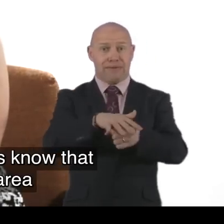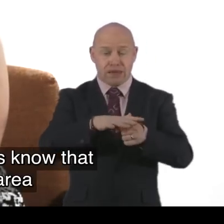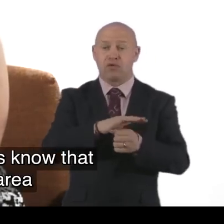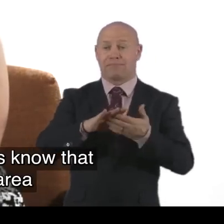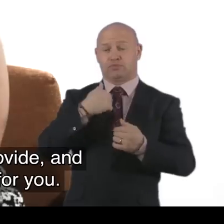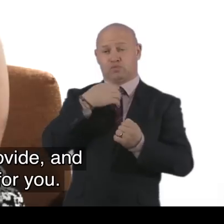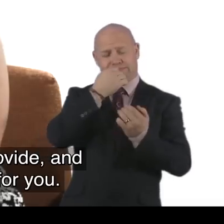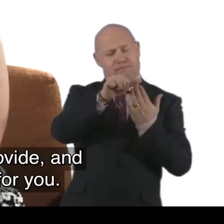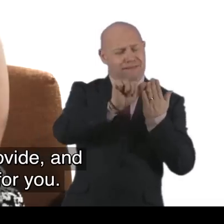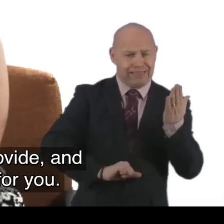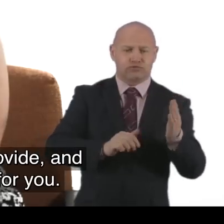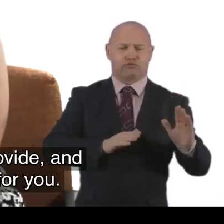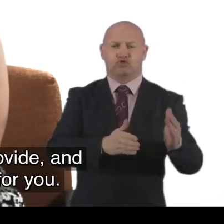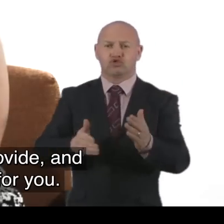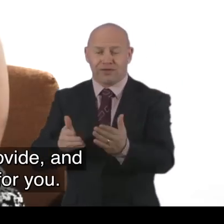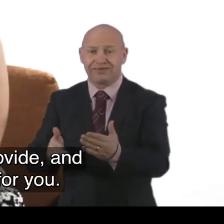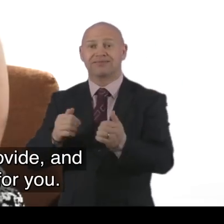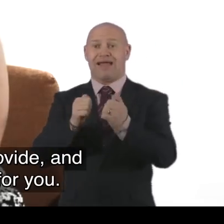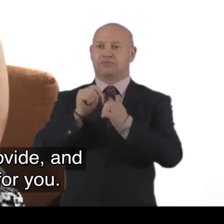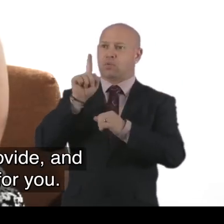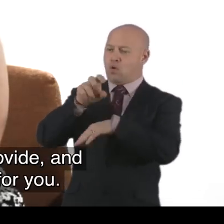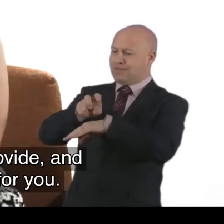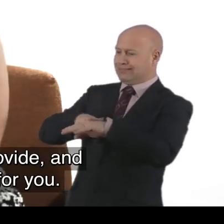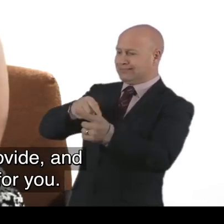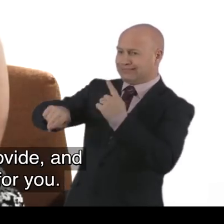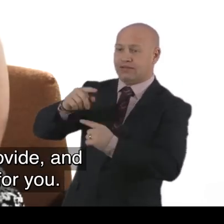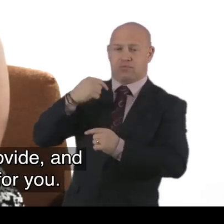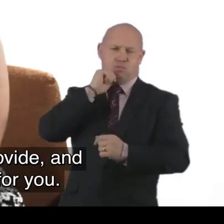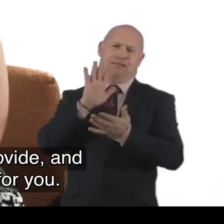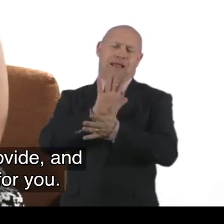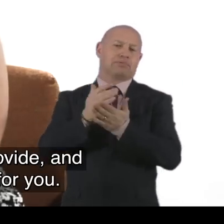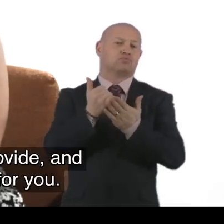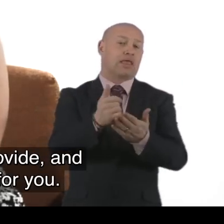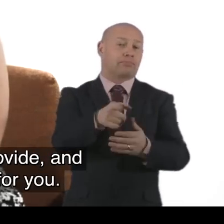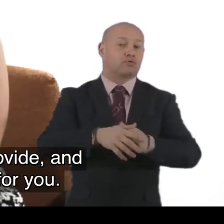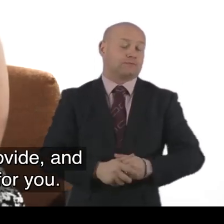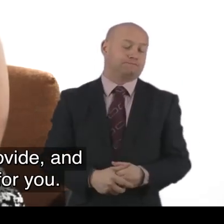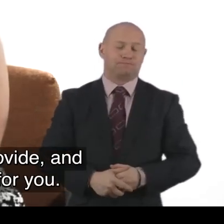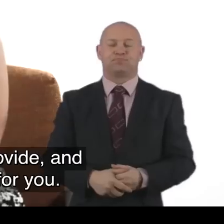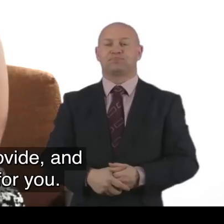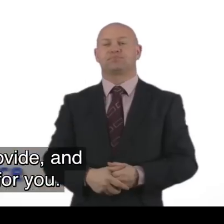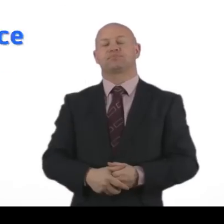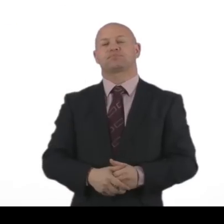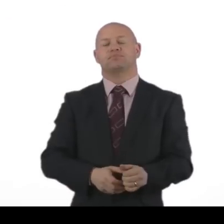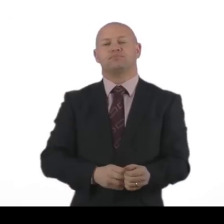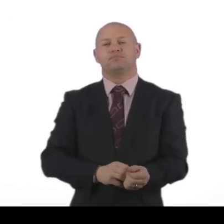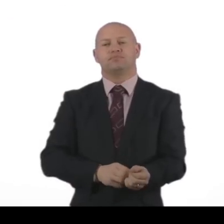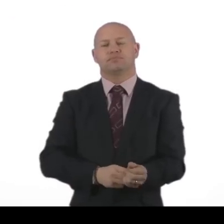And we have a full list of services we can provide. And we have staff that are willing and happy to do that for you.